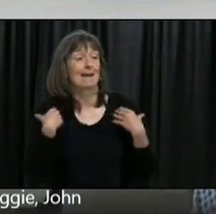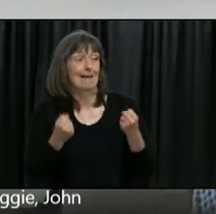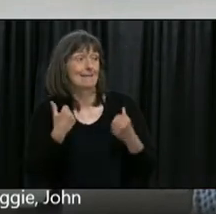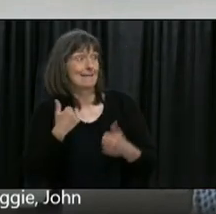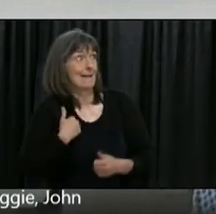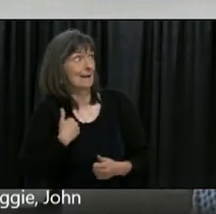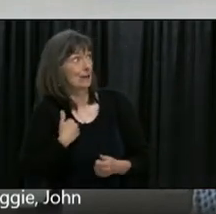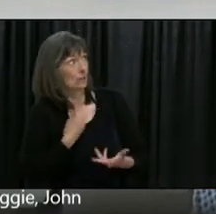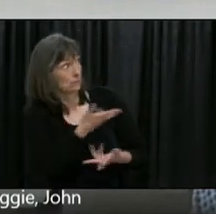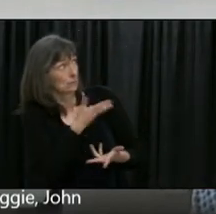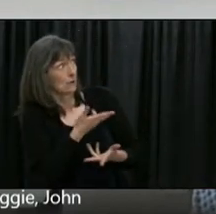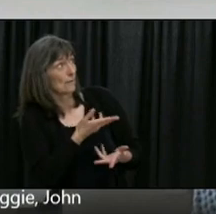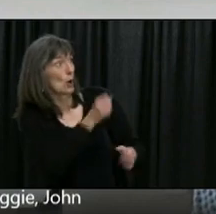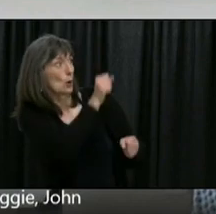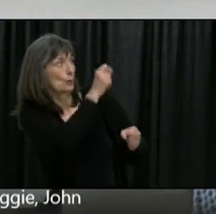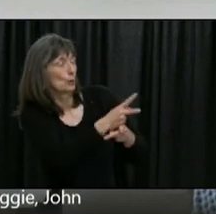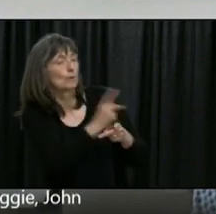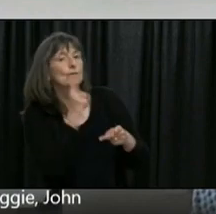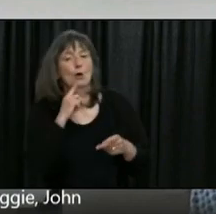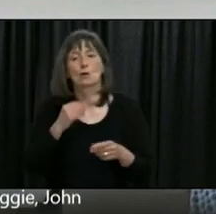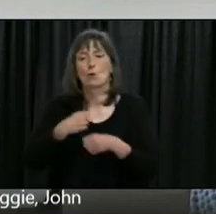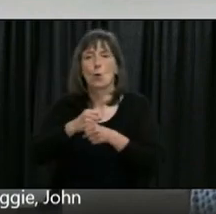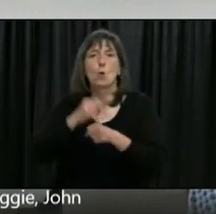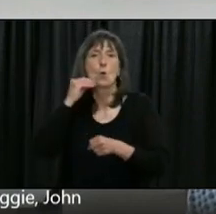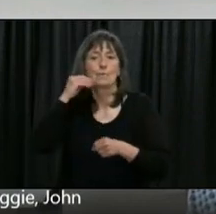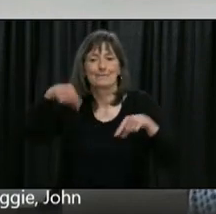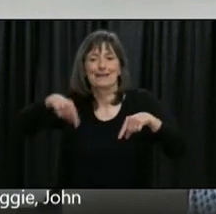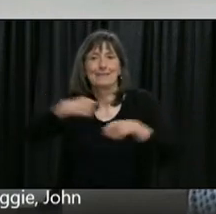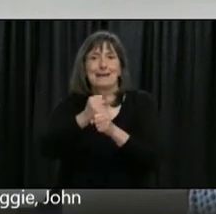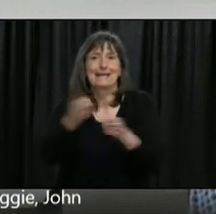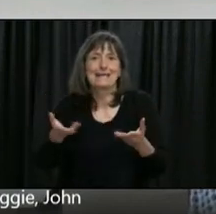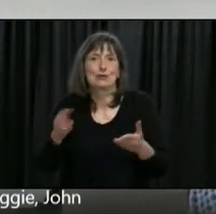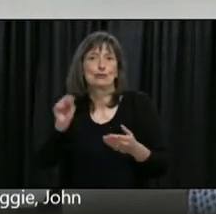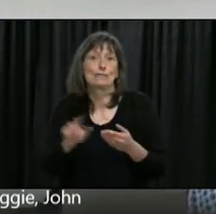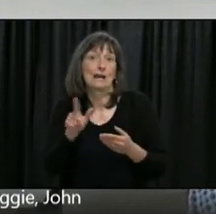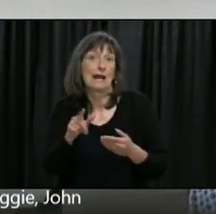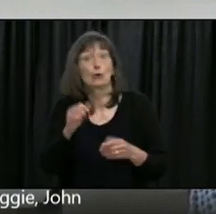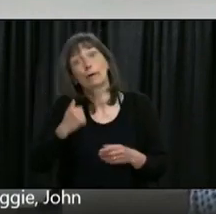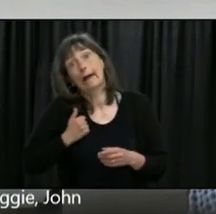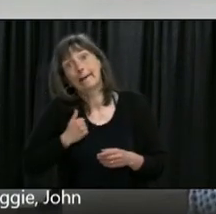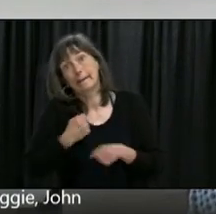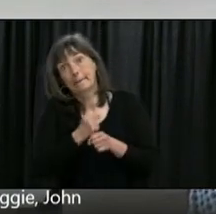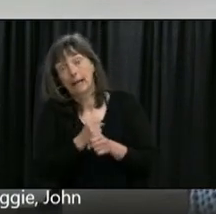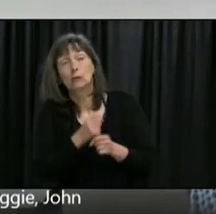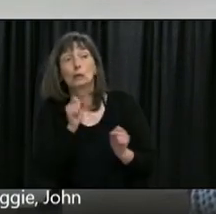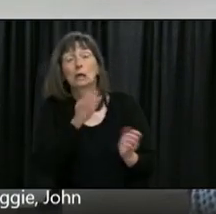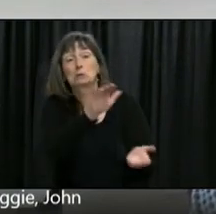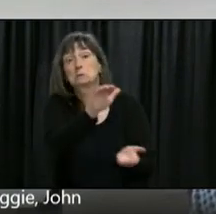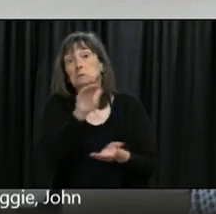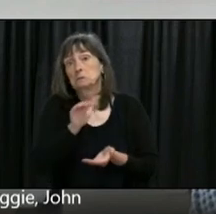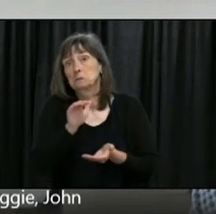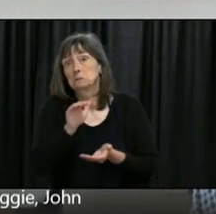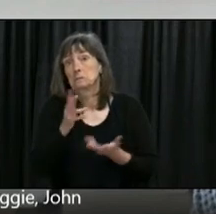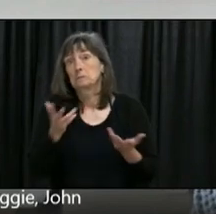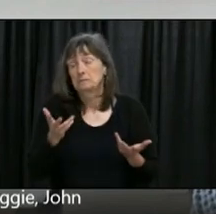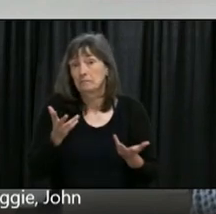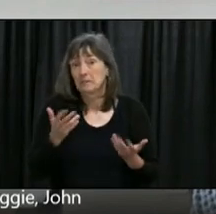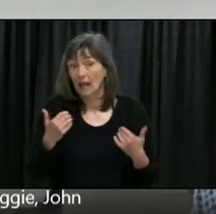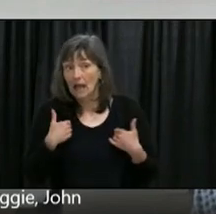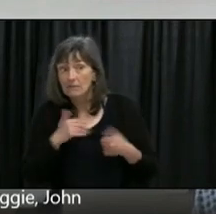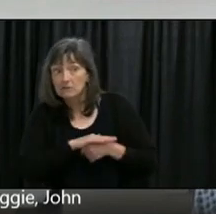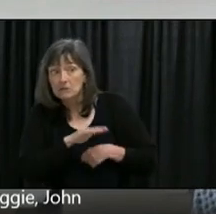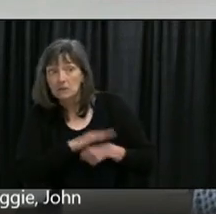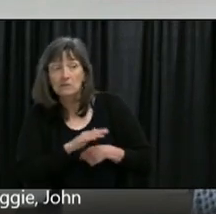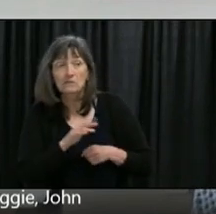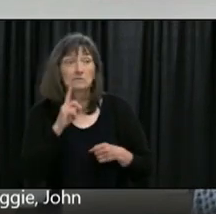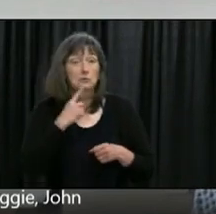who would certainly be able to take some of the edge off that although I'm not even sure whether the capacity locally exists to meet all our demands it would certainly